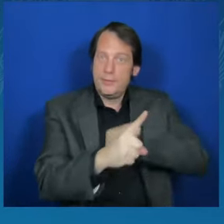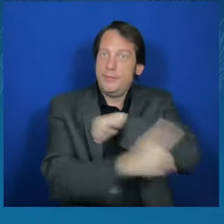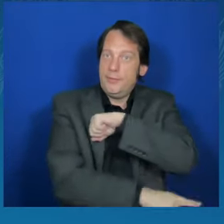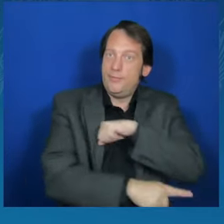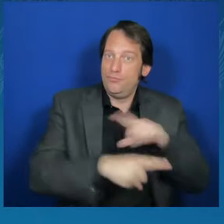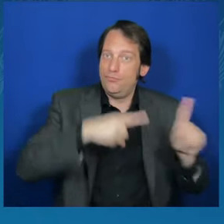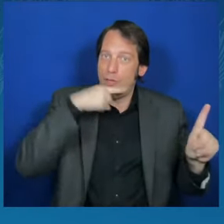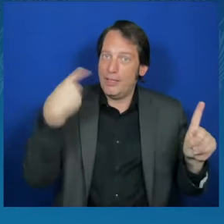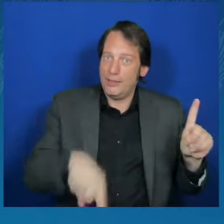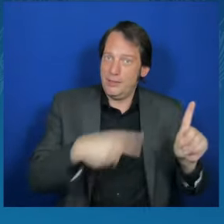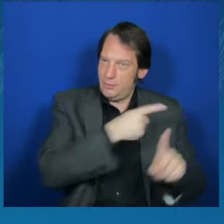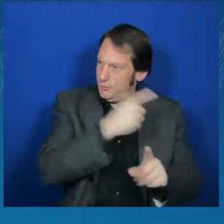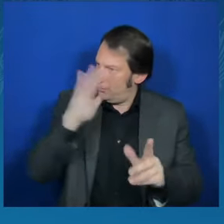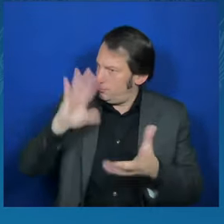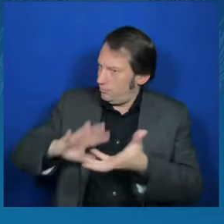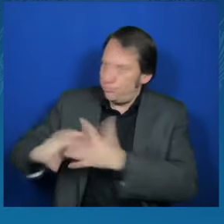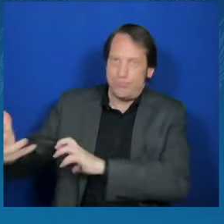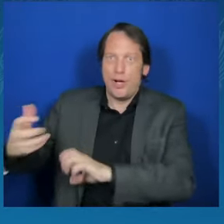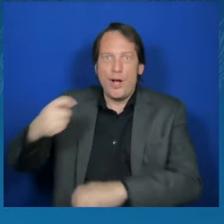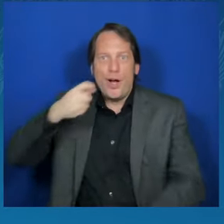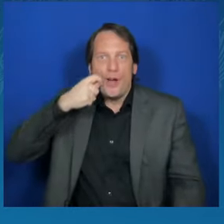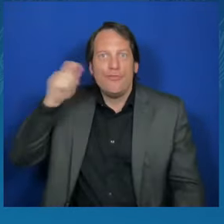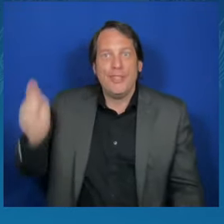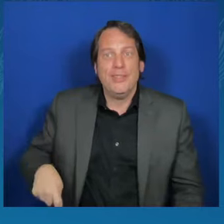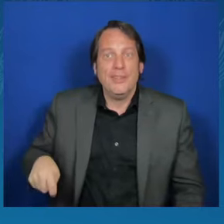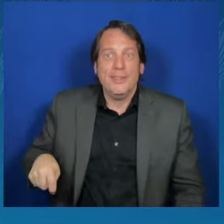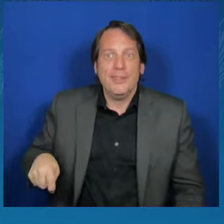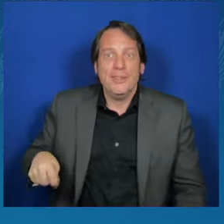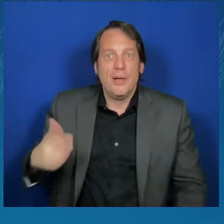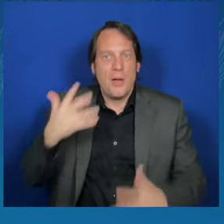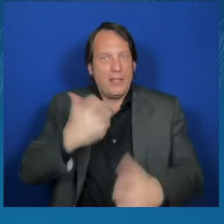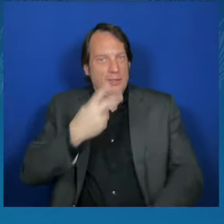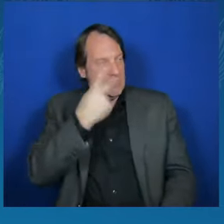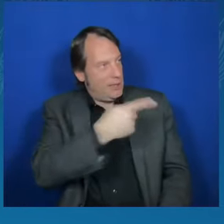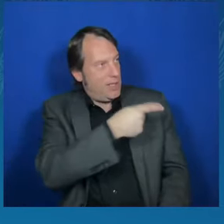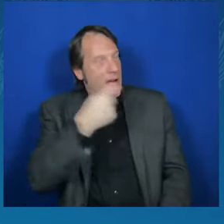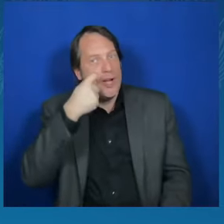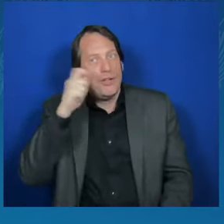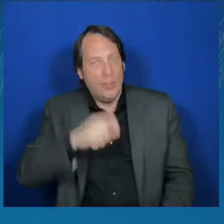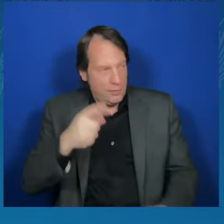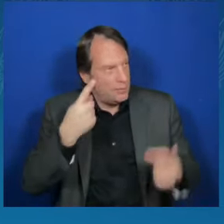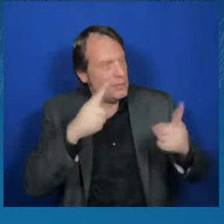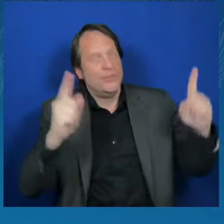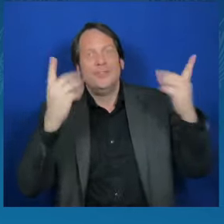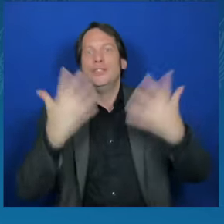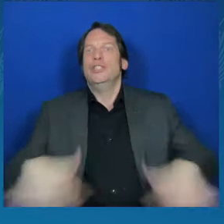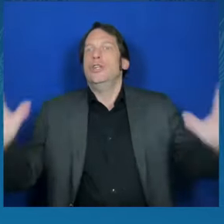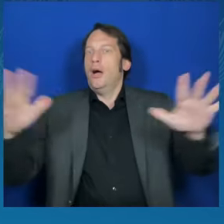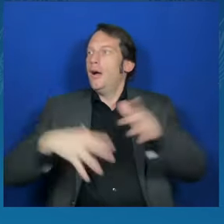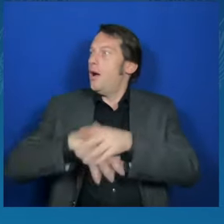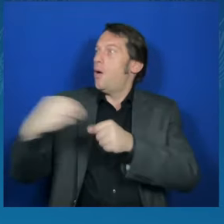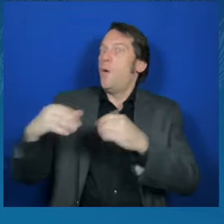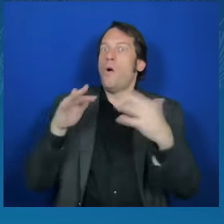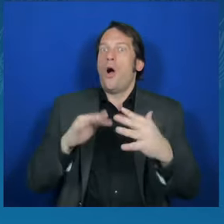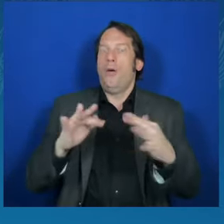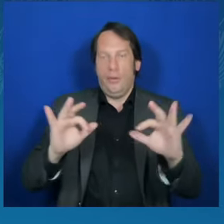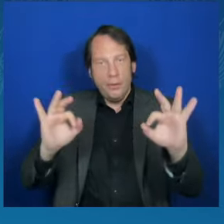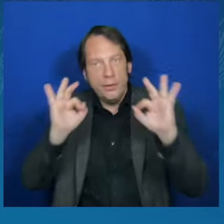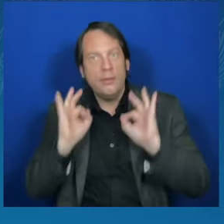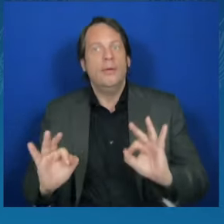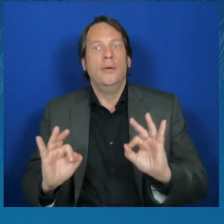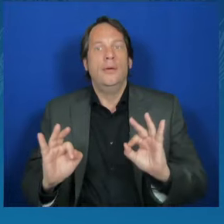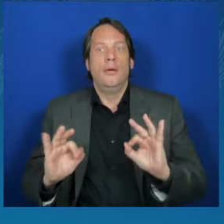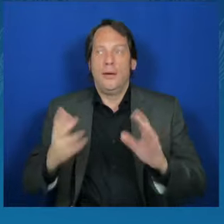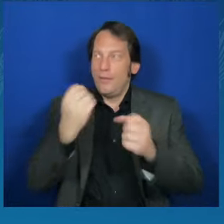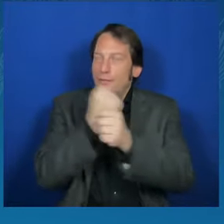as a nation that is free, democratic, and independent. President Zelensky, as